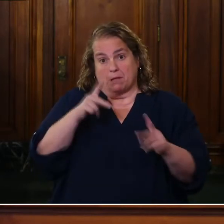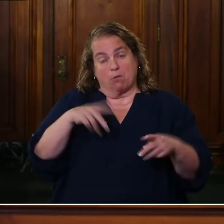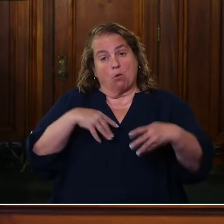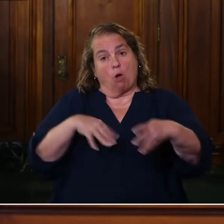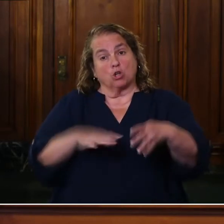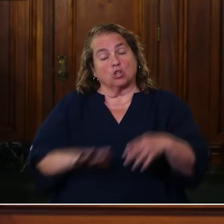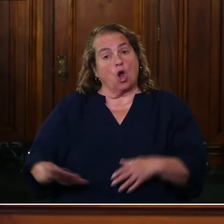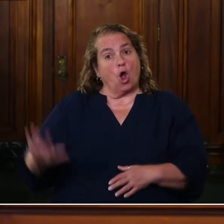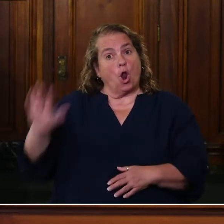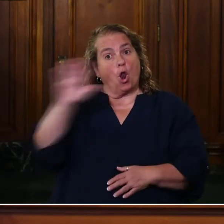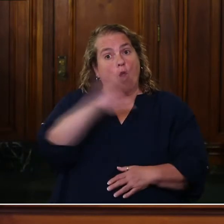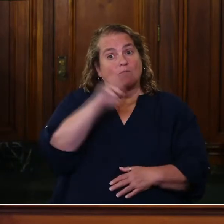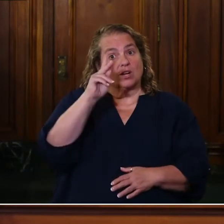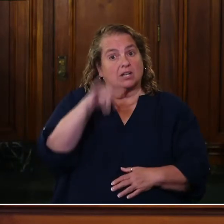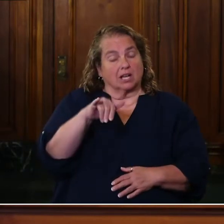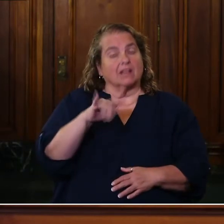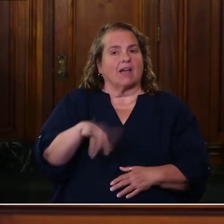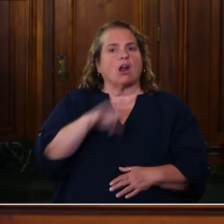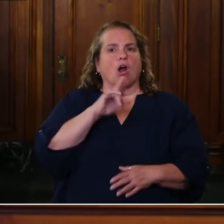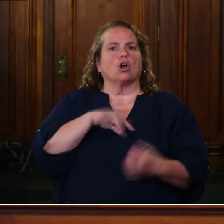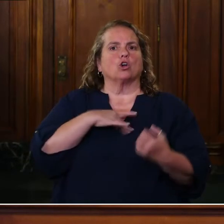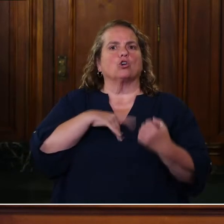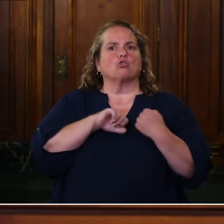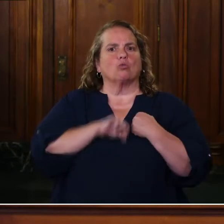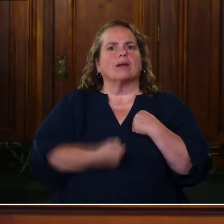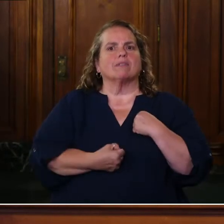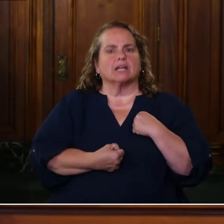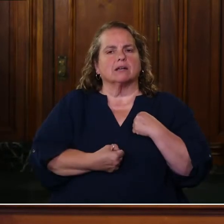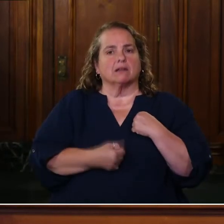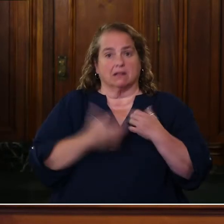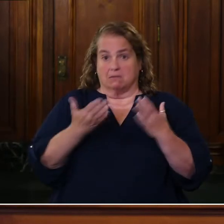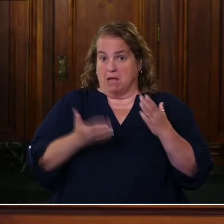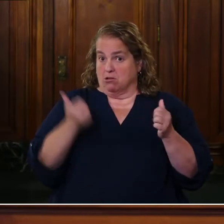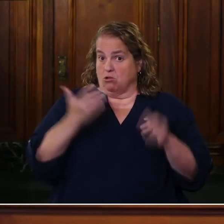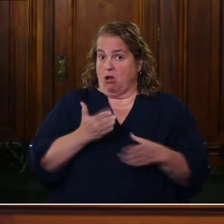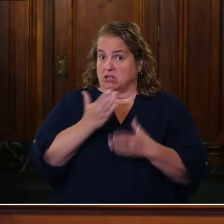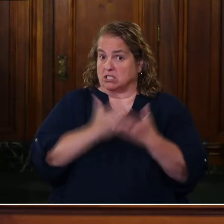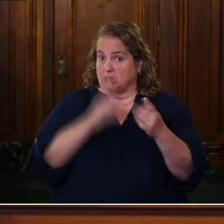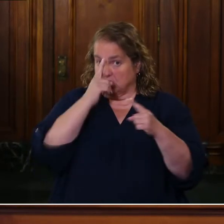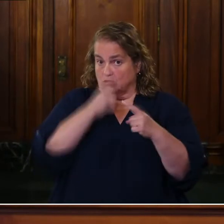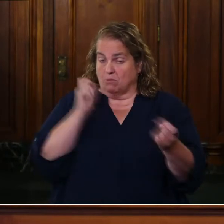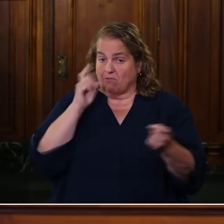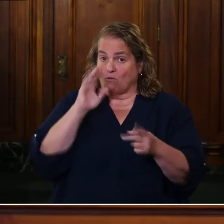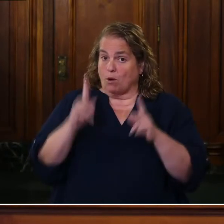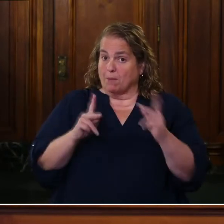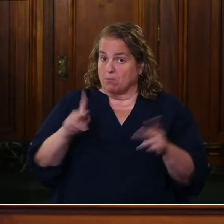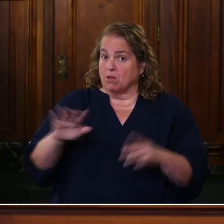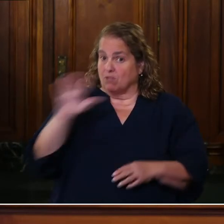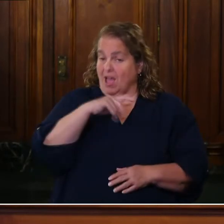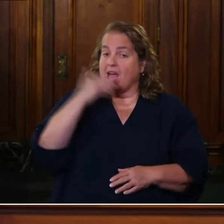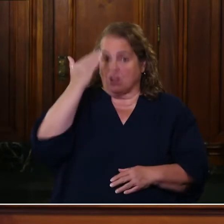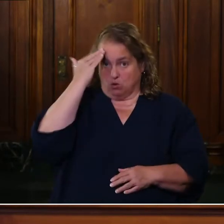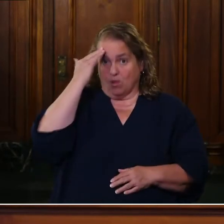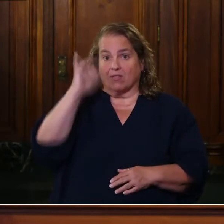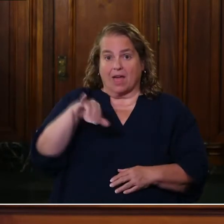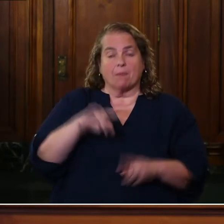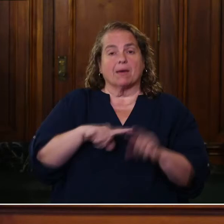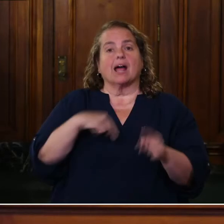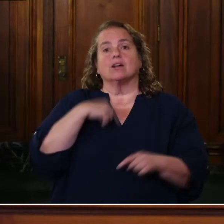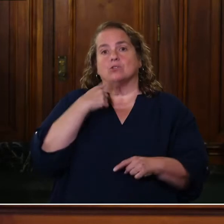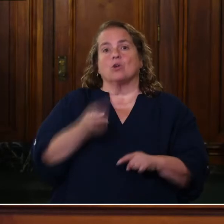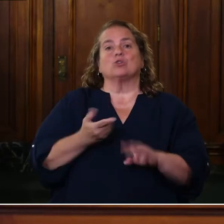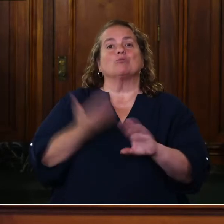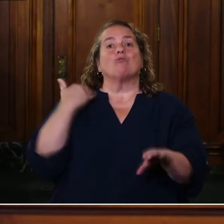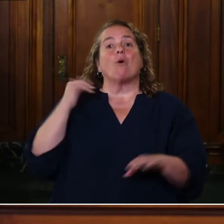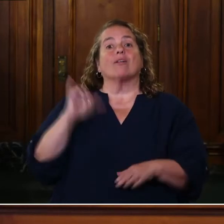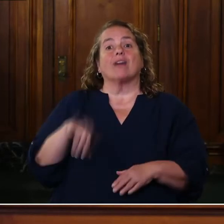Kentucky, that agree. And I know that might cause some, some disagreement for some people out there, but I told you a while ago that I'm